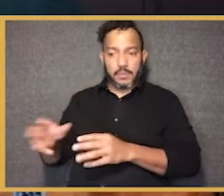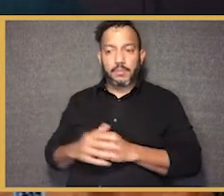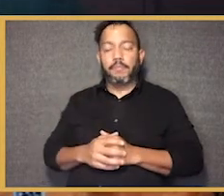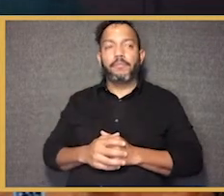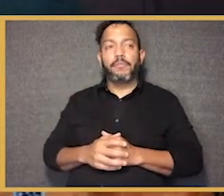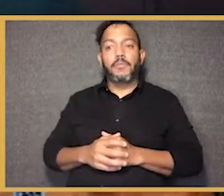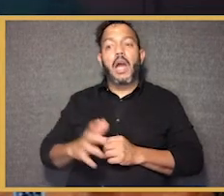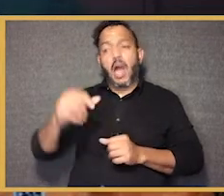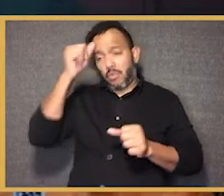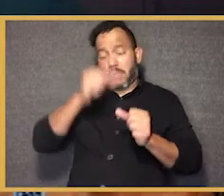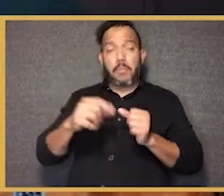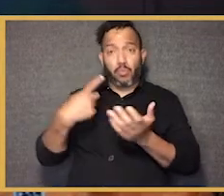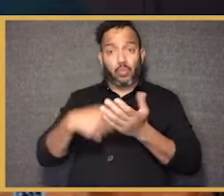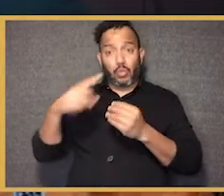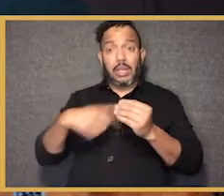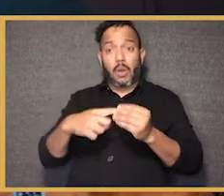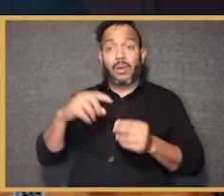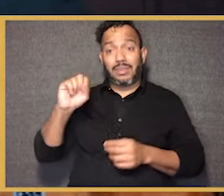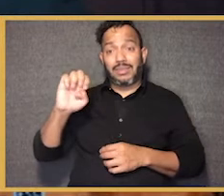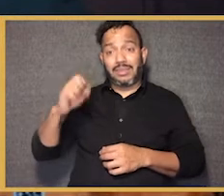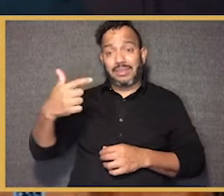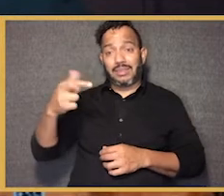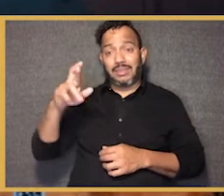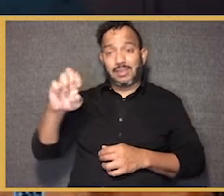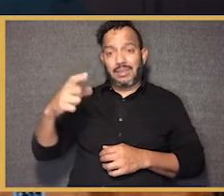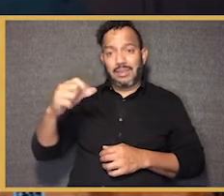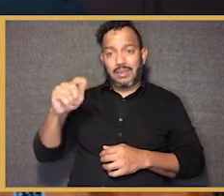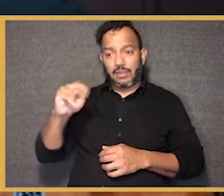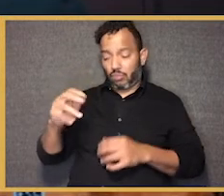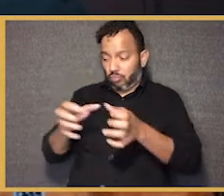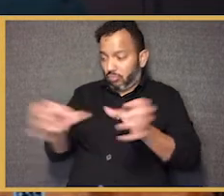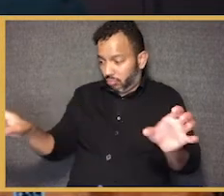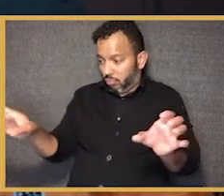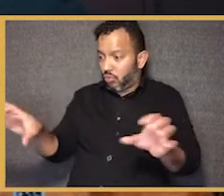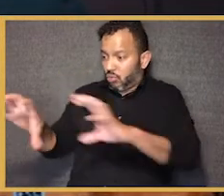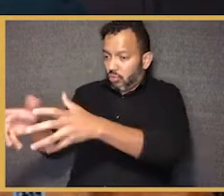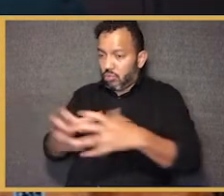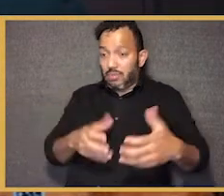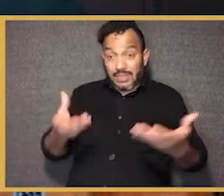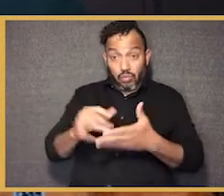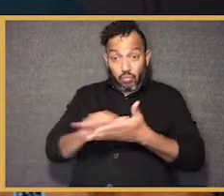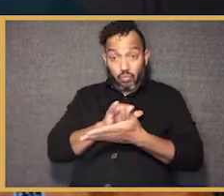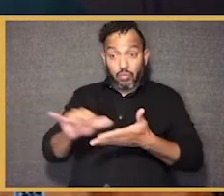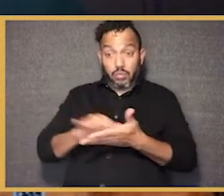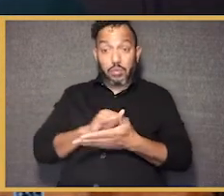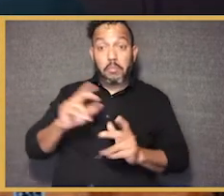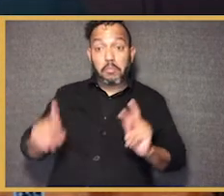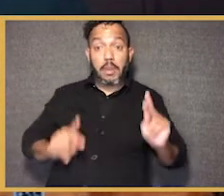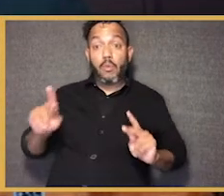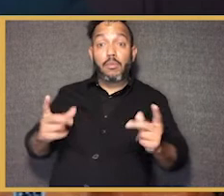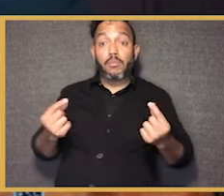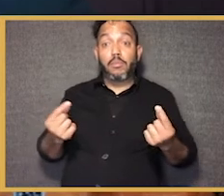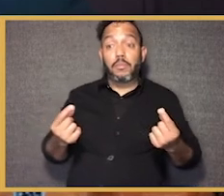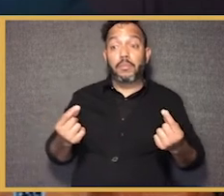We have to remember that, as I talked about the issues of segregation, whether it's in New York City, there are